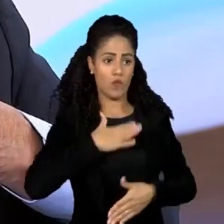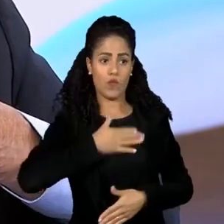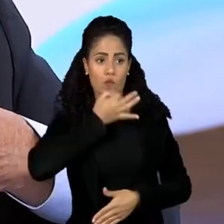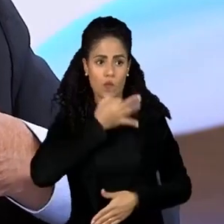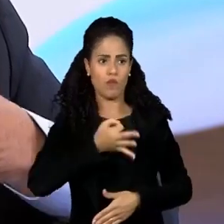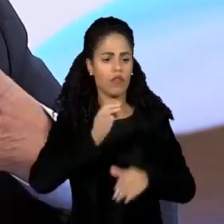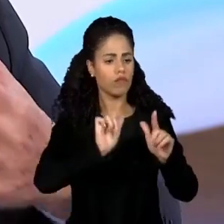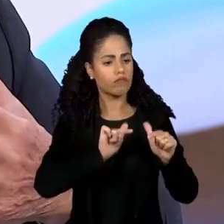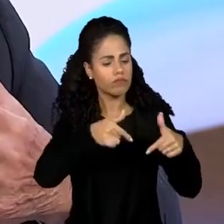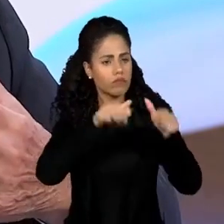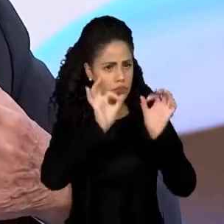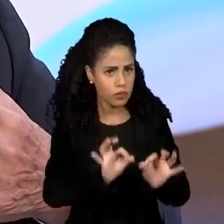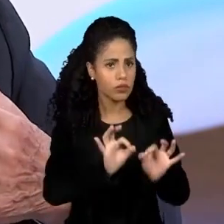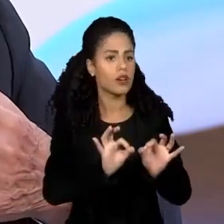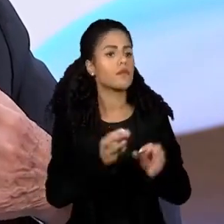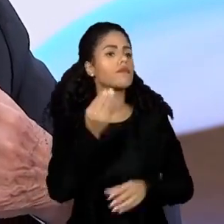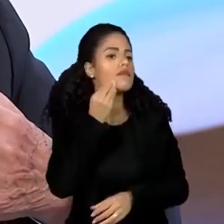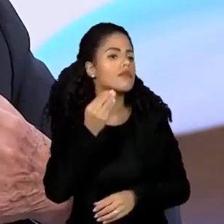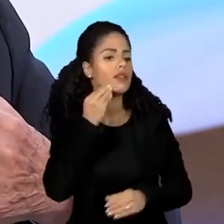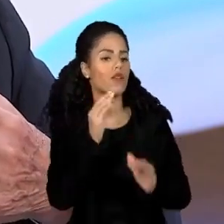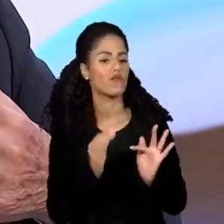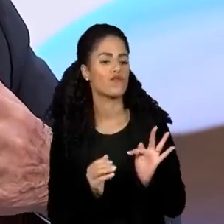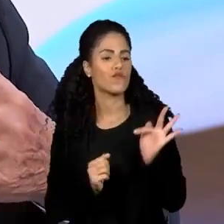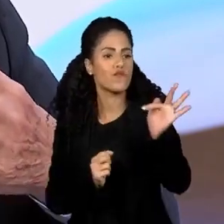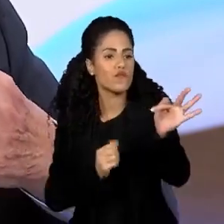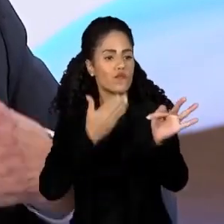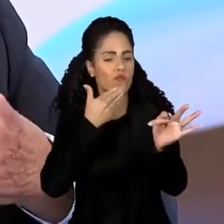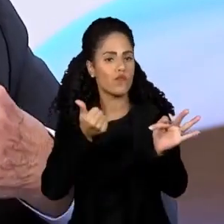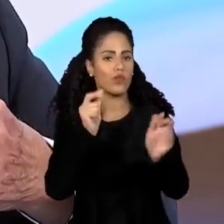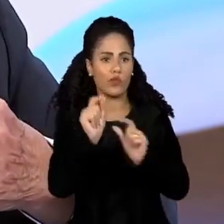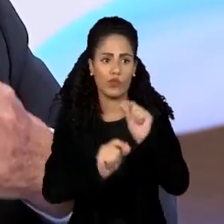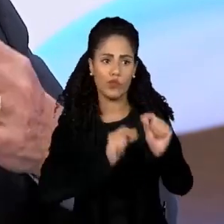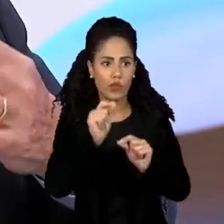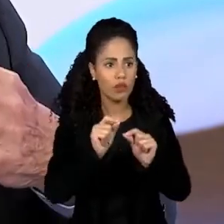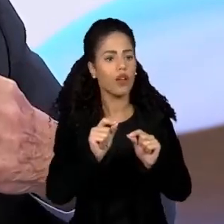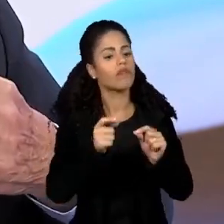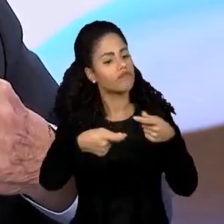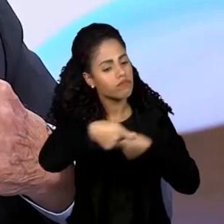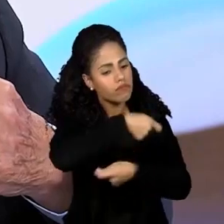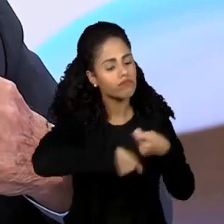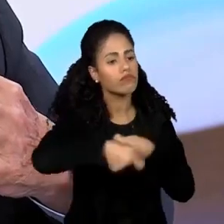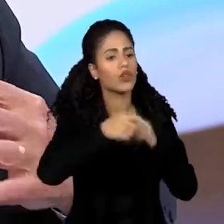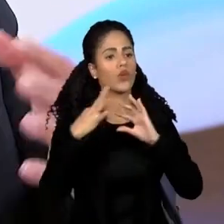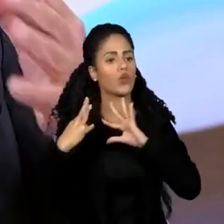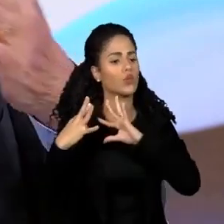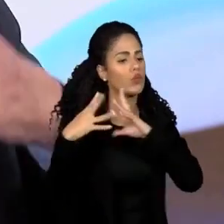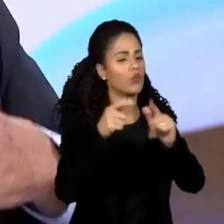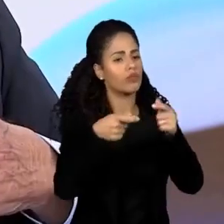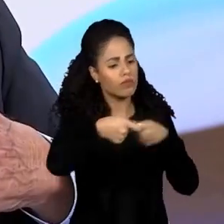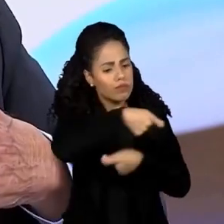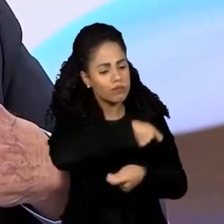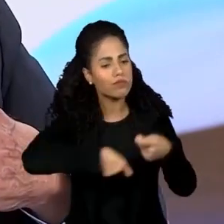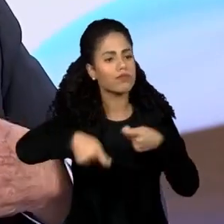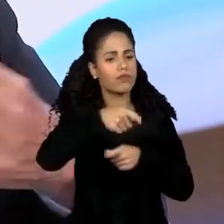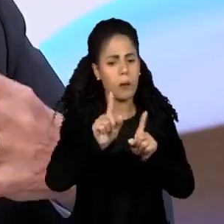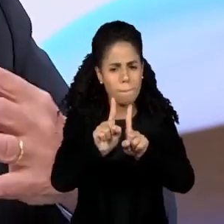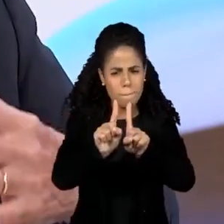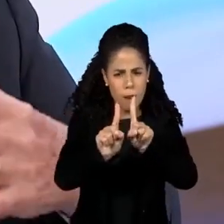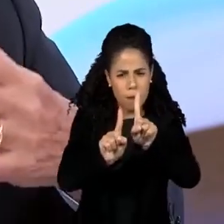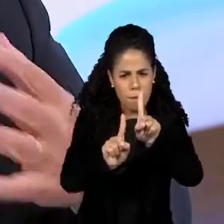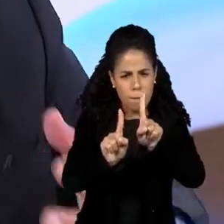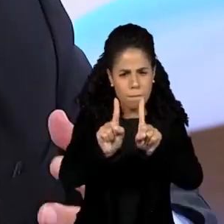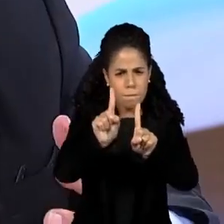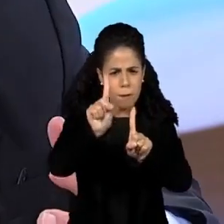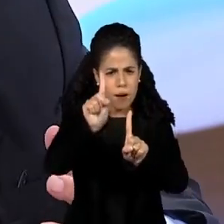of the agenda going forward is how do you bring this under, make the